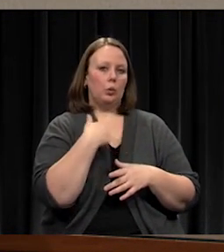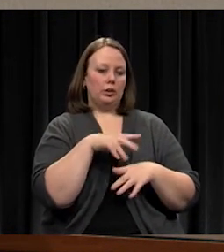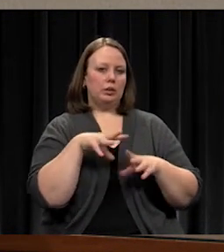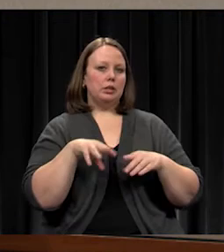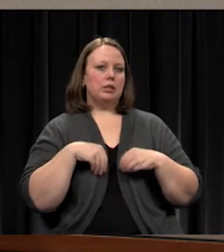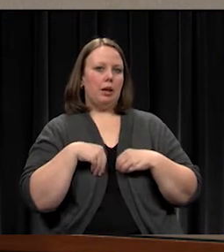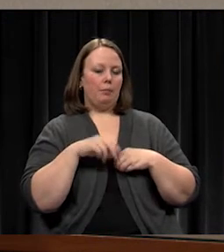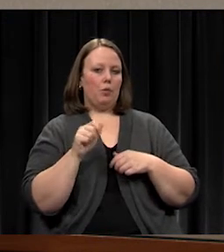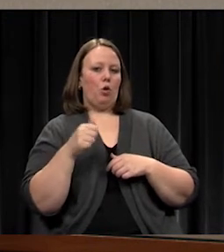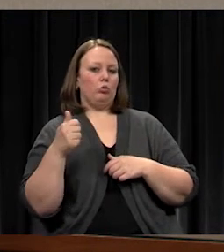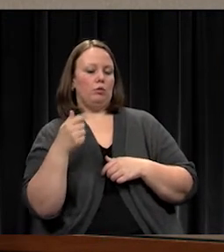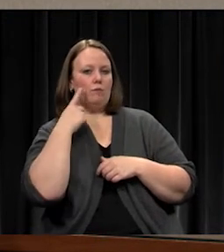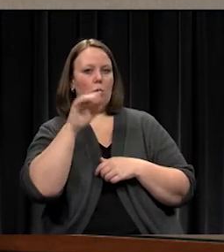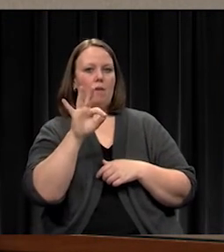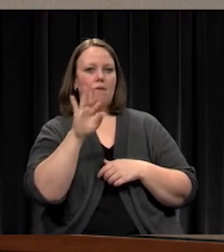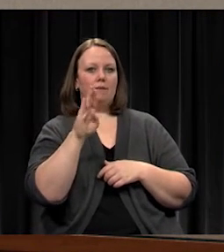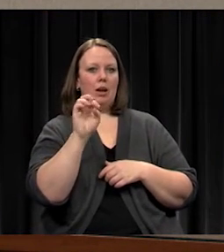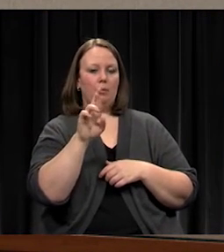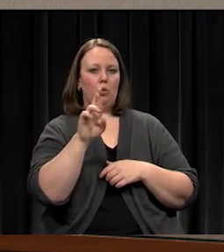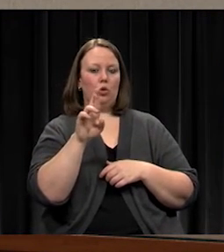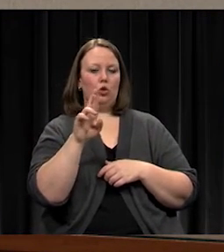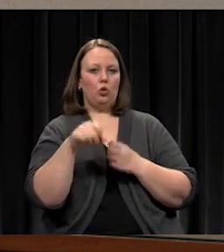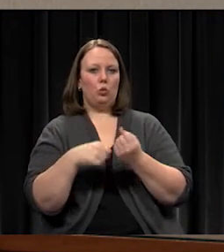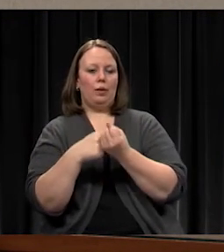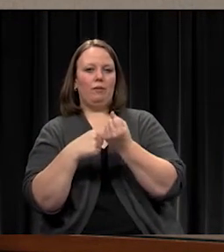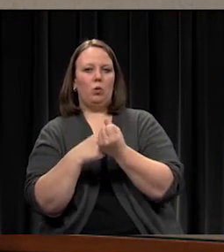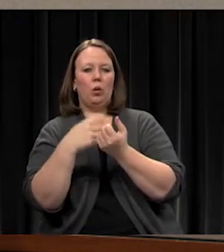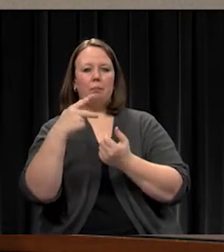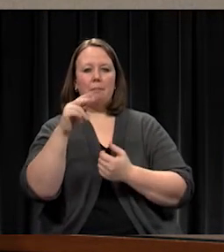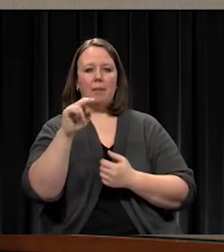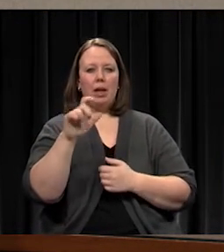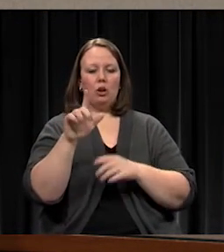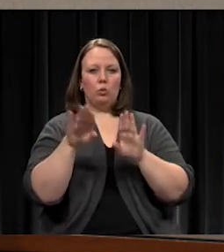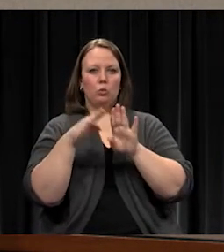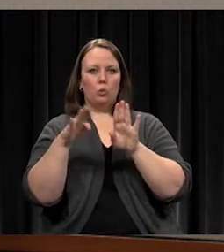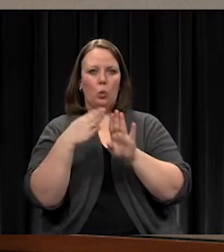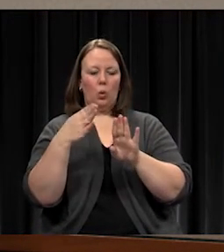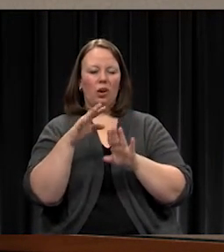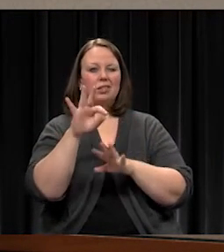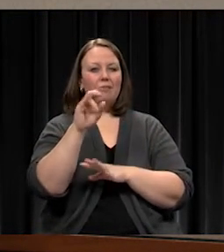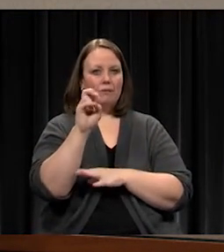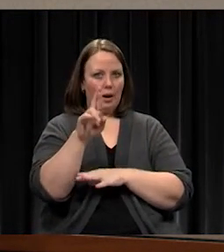reinforced panel door, which is a fiber door with aluminum frames.